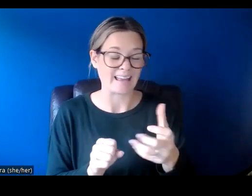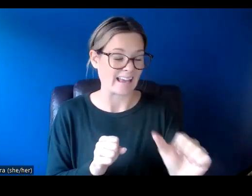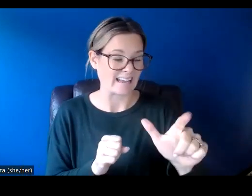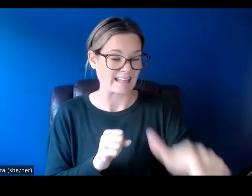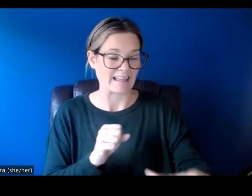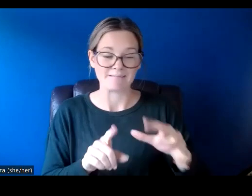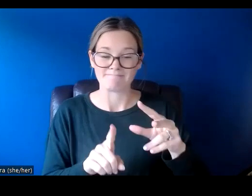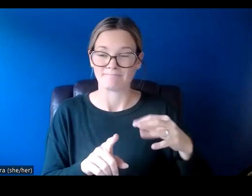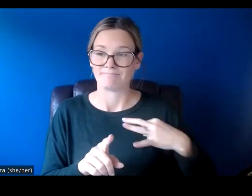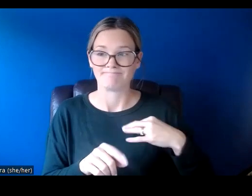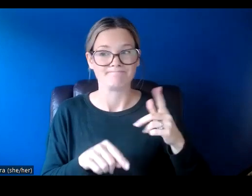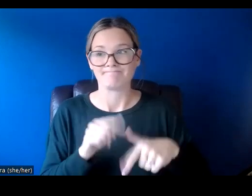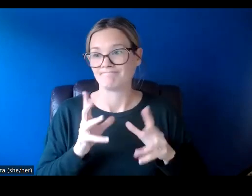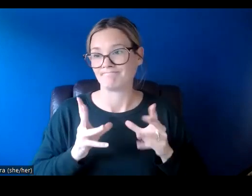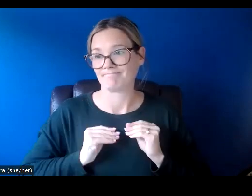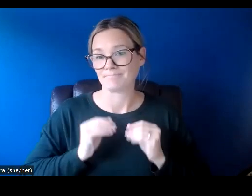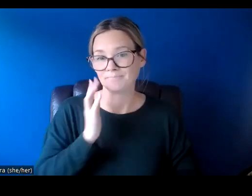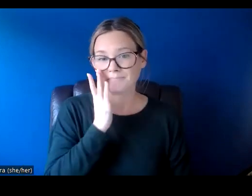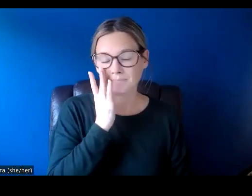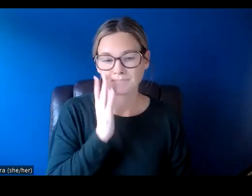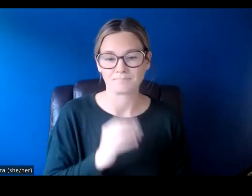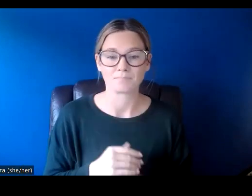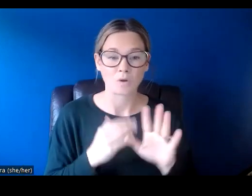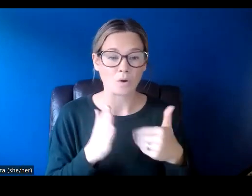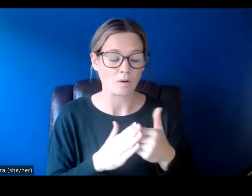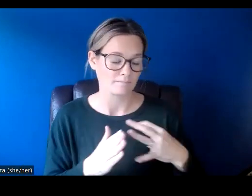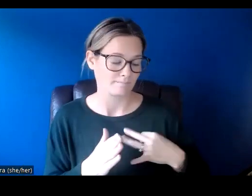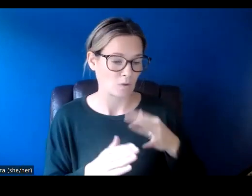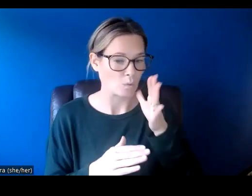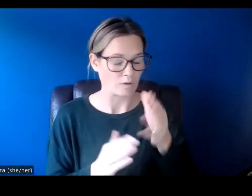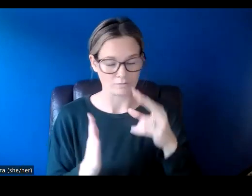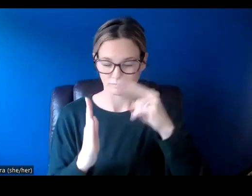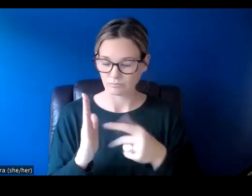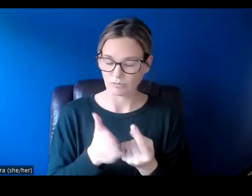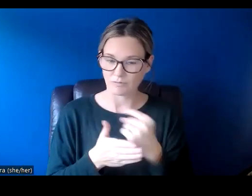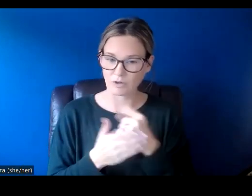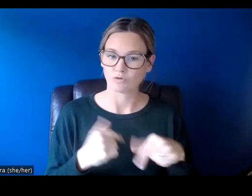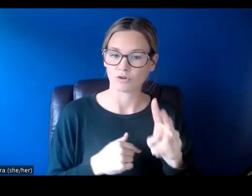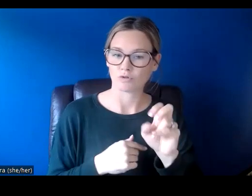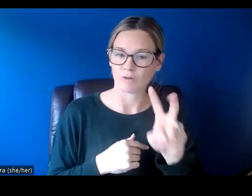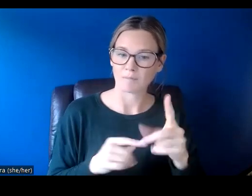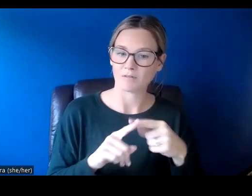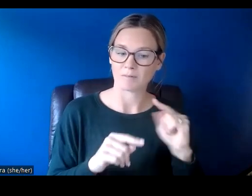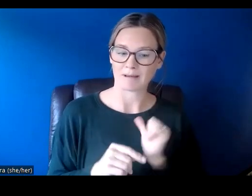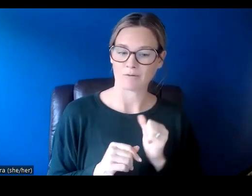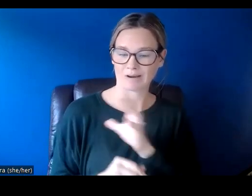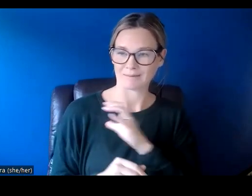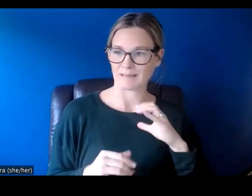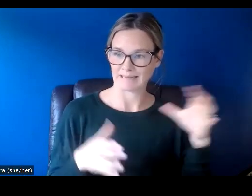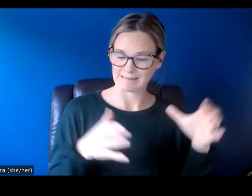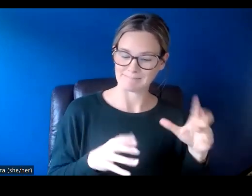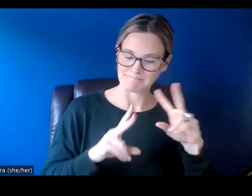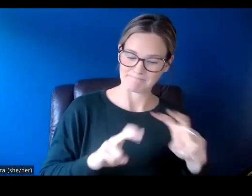will not be accepted. All applications will be reviewed and assessed in November by our assessment committee and